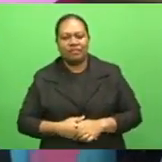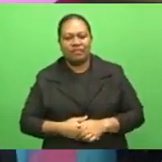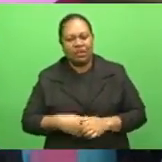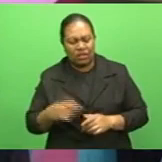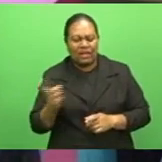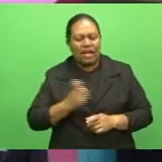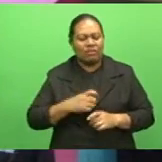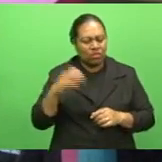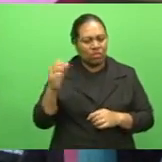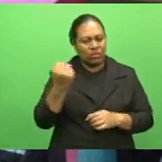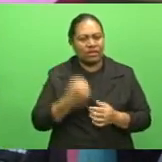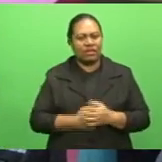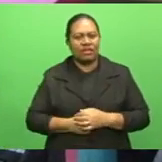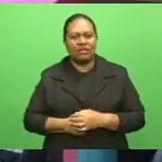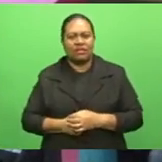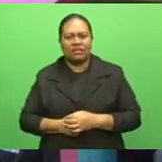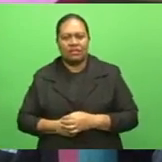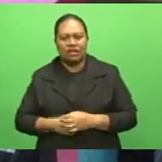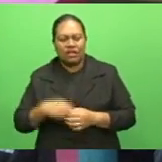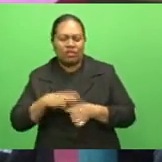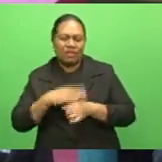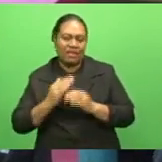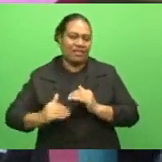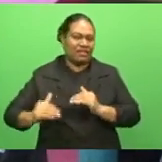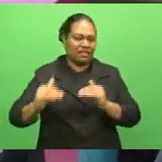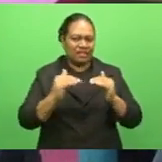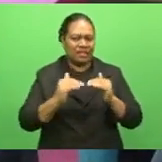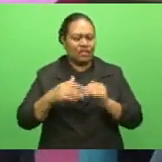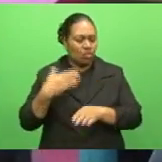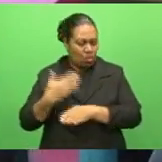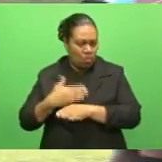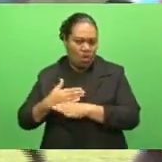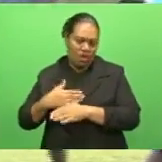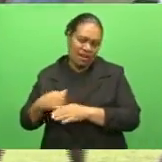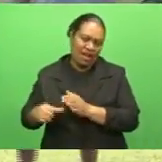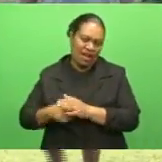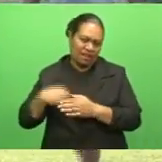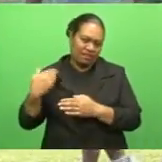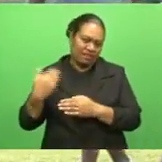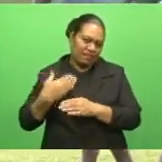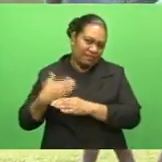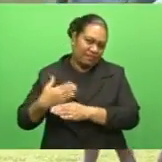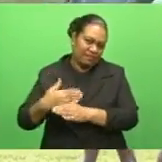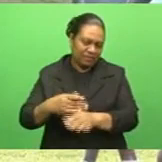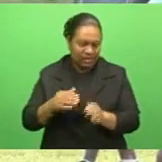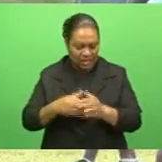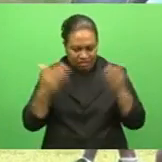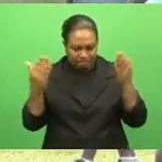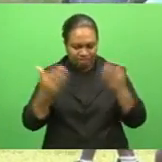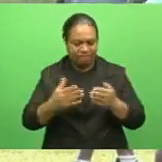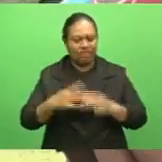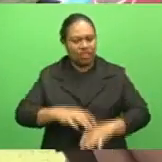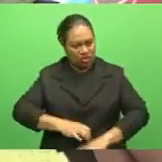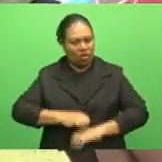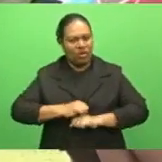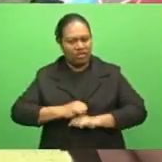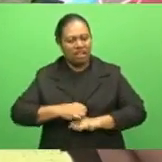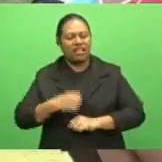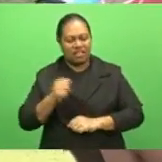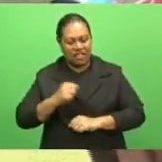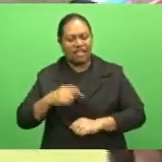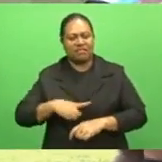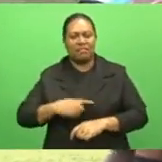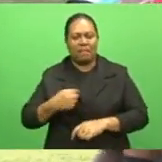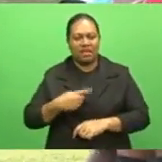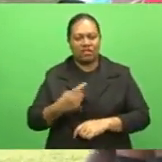goal is you set the standards high, the pine, you have to work hard all the time. And that's what we aim to do. If they're confident, I'm confident. Confidence